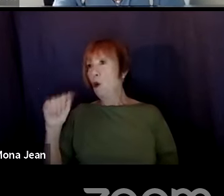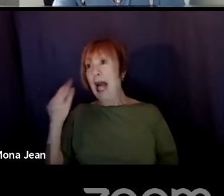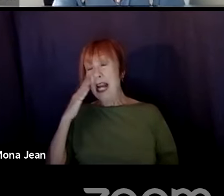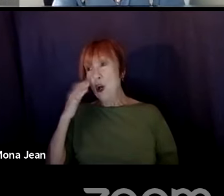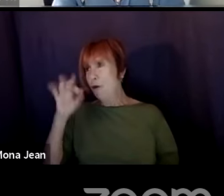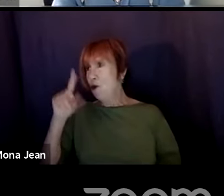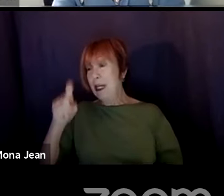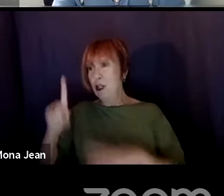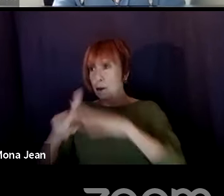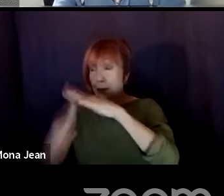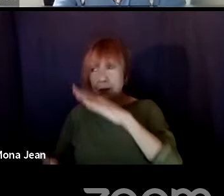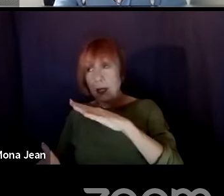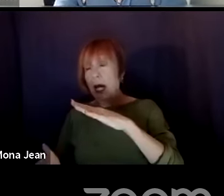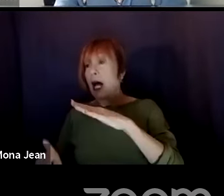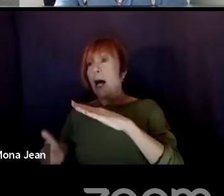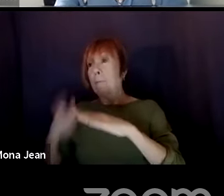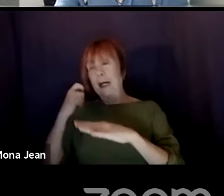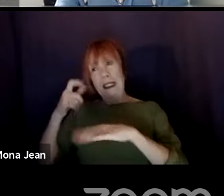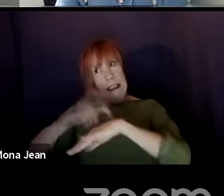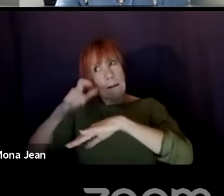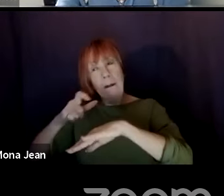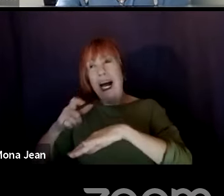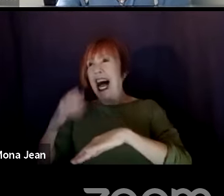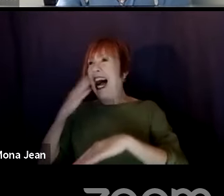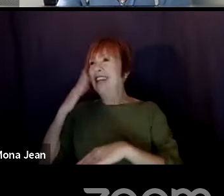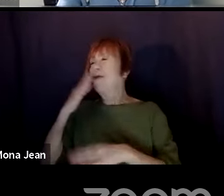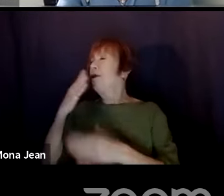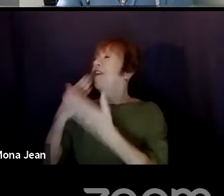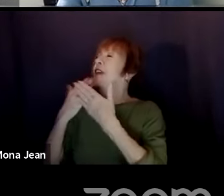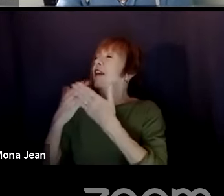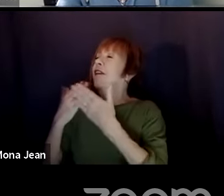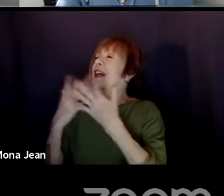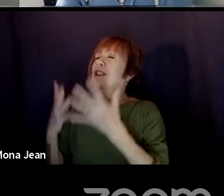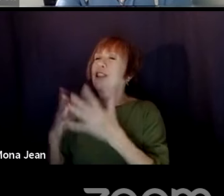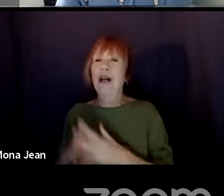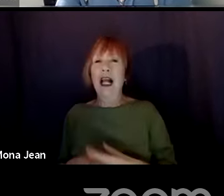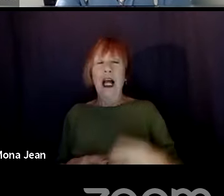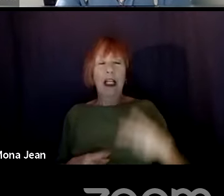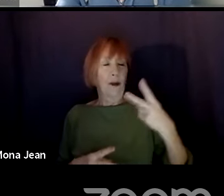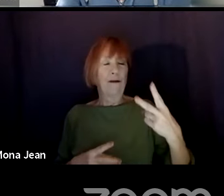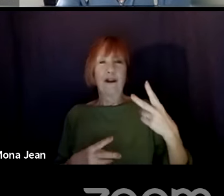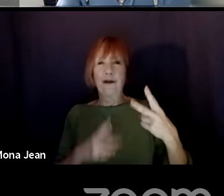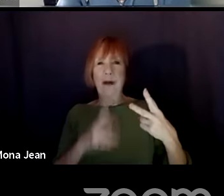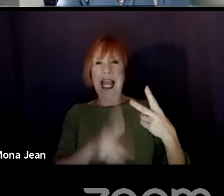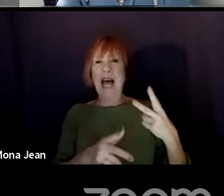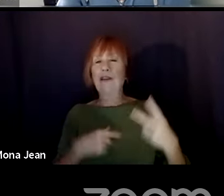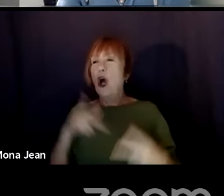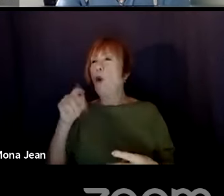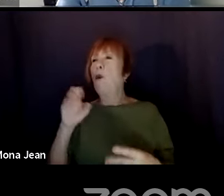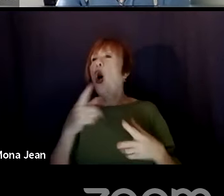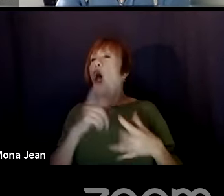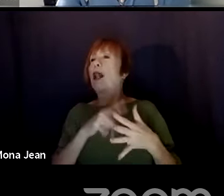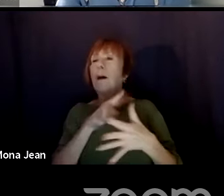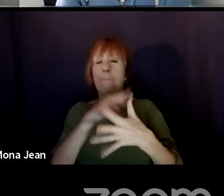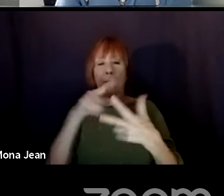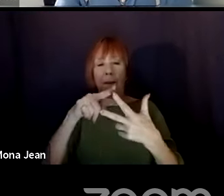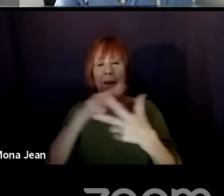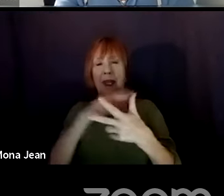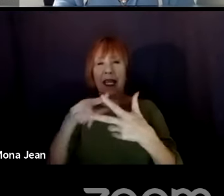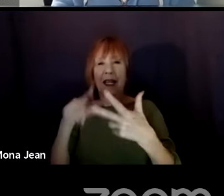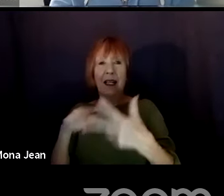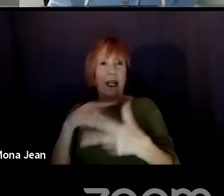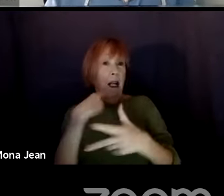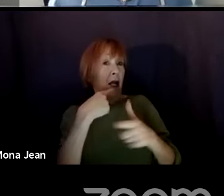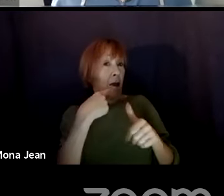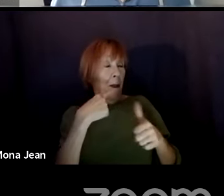shame. I love you both. Thank you so much for being here. Otherwise we got two more, uh, good, bad and shameless. Paul, let's go to you. Well, the good,